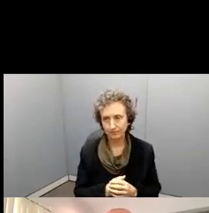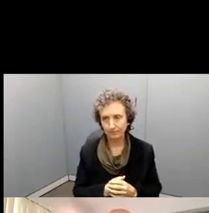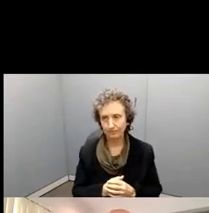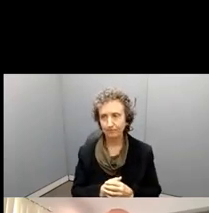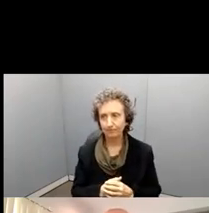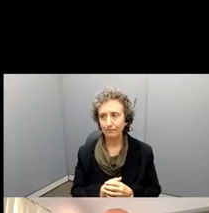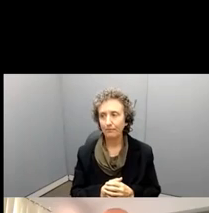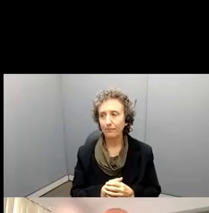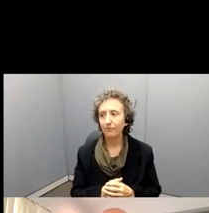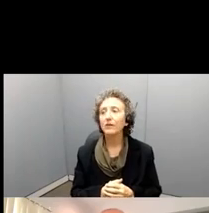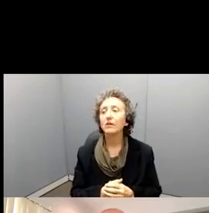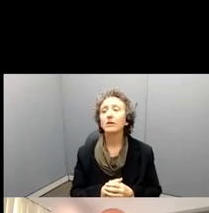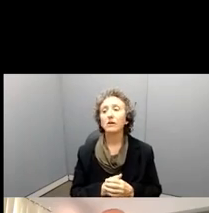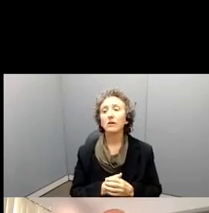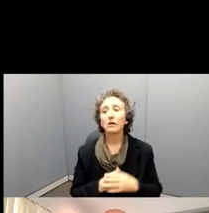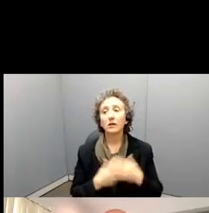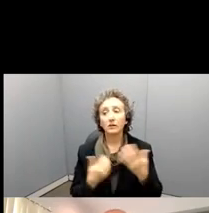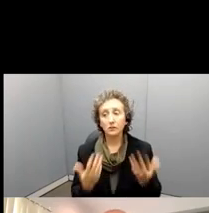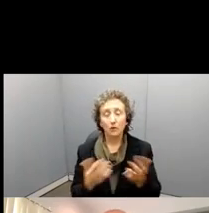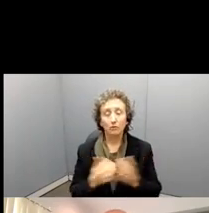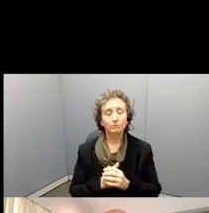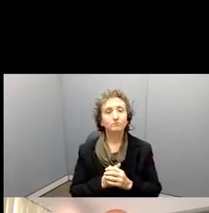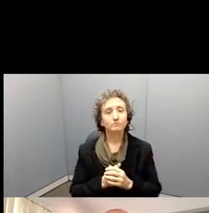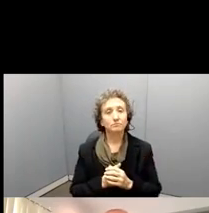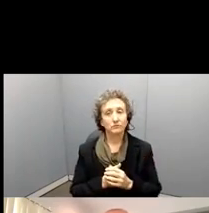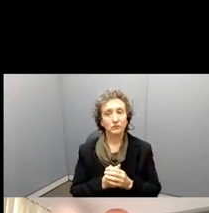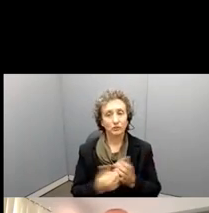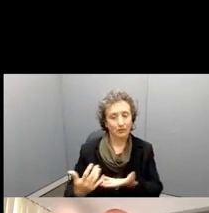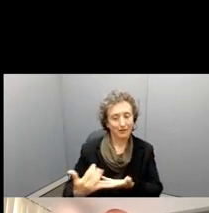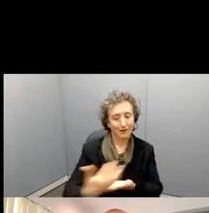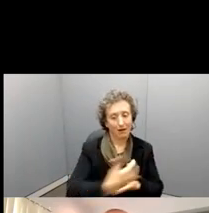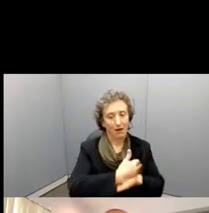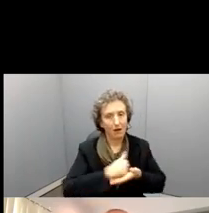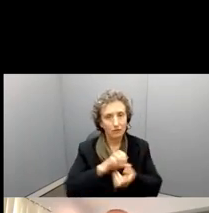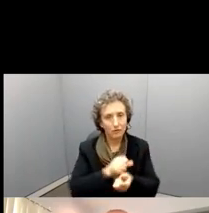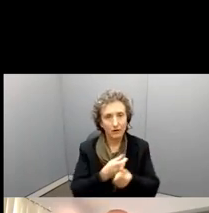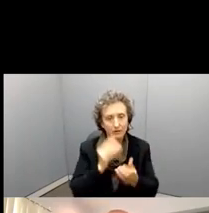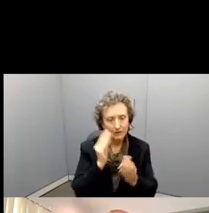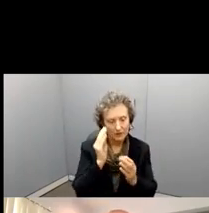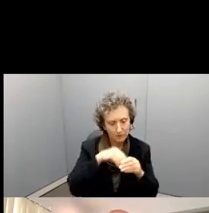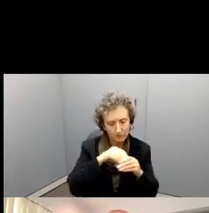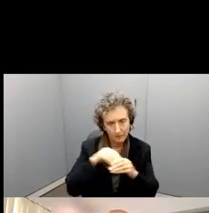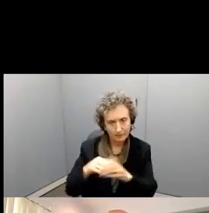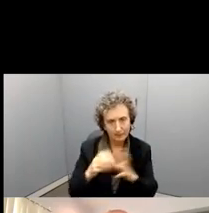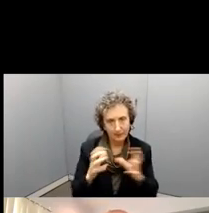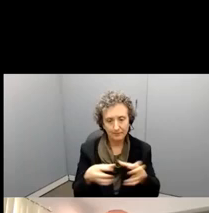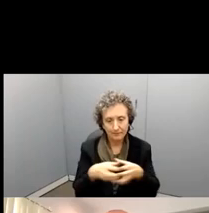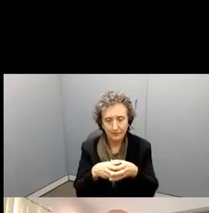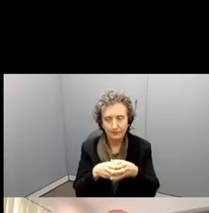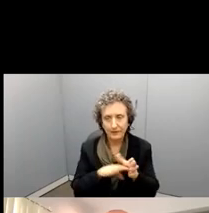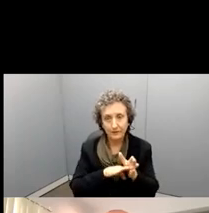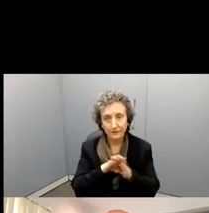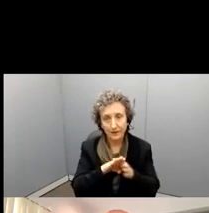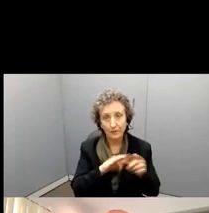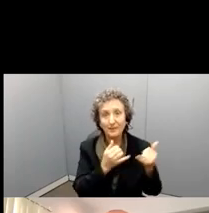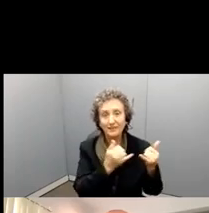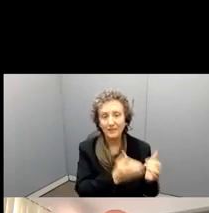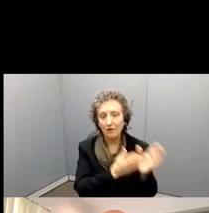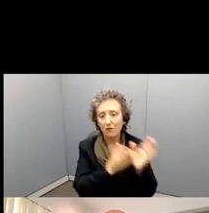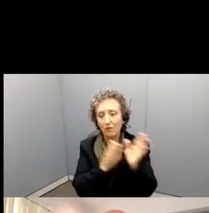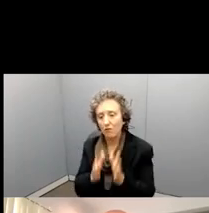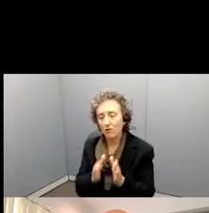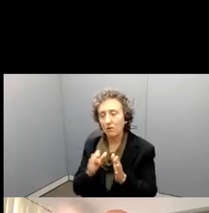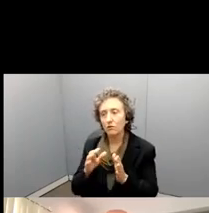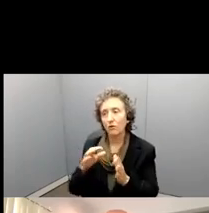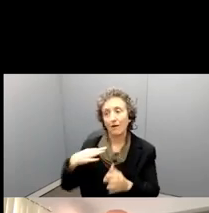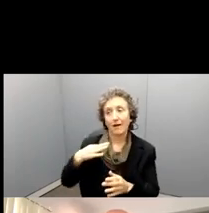So, you put, you put, you're putting these, these pieces together. Your application, then, is something that